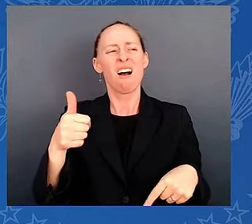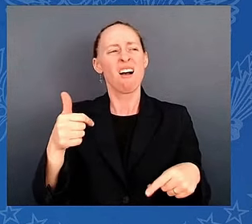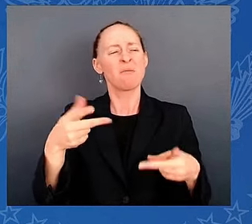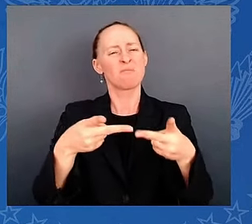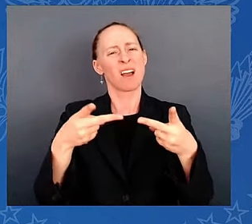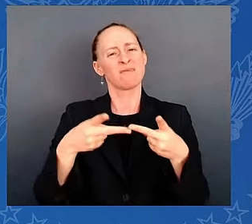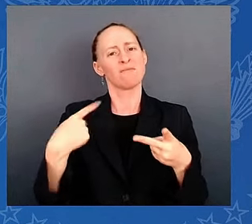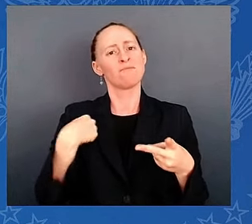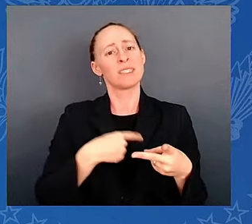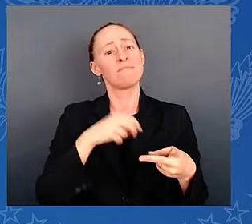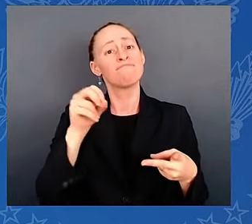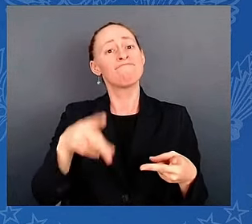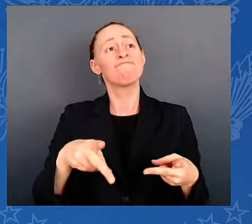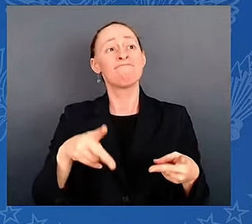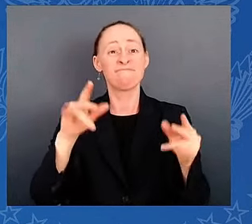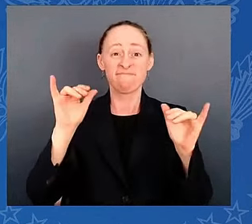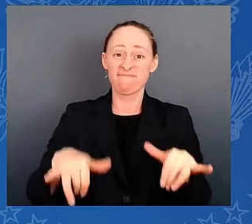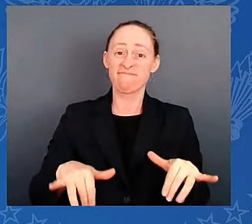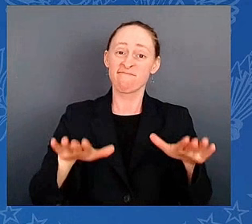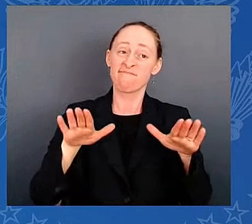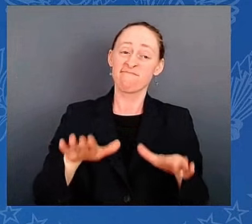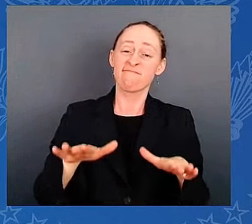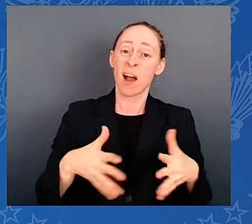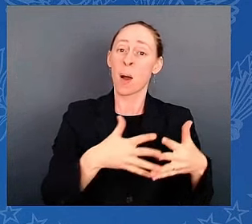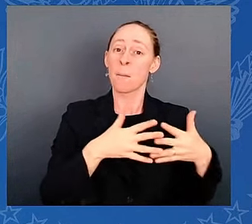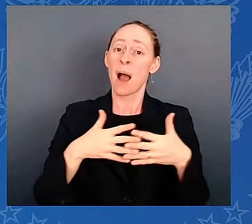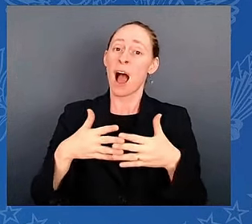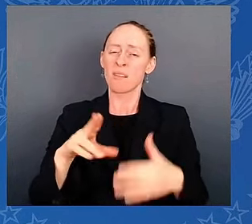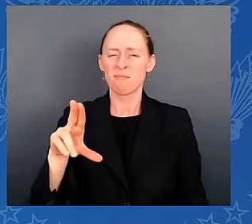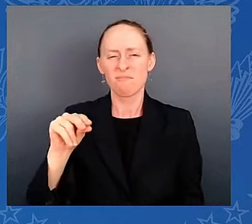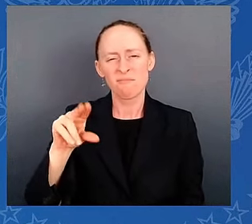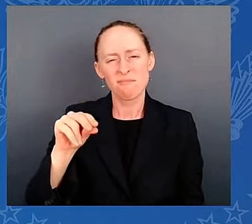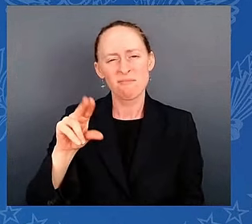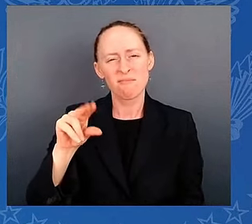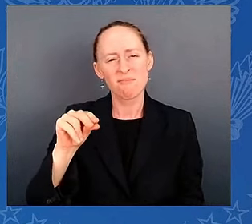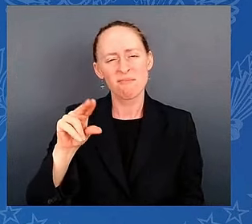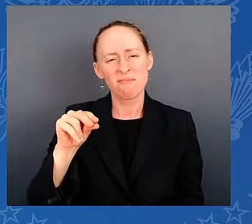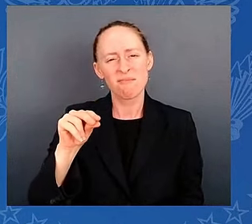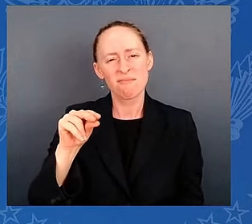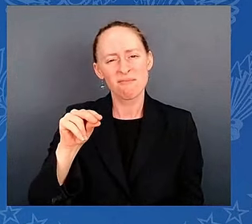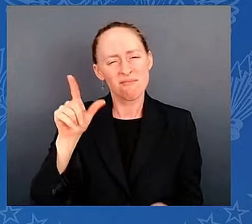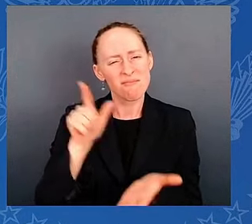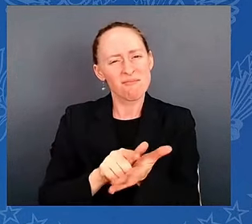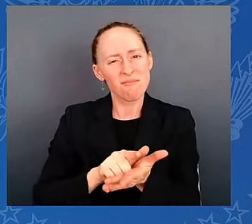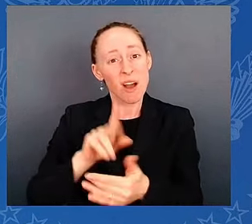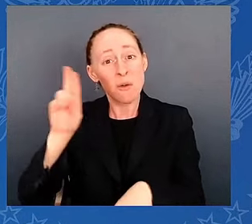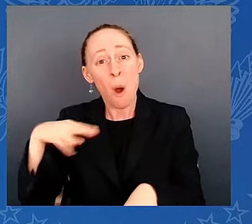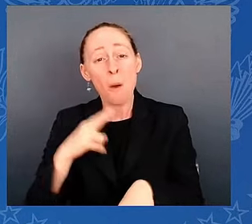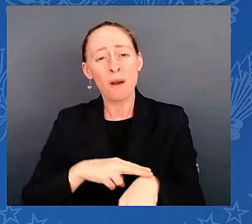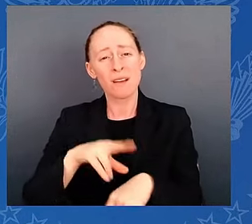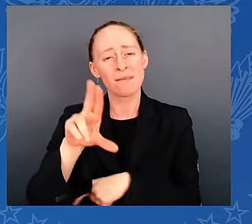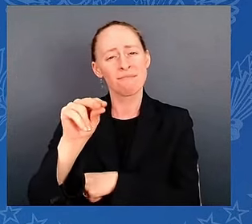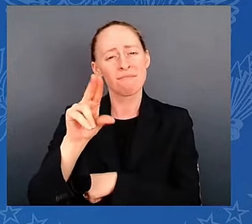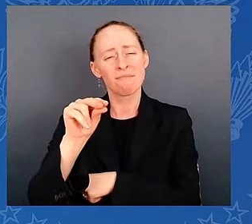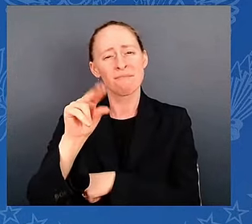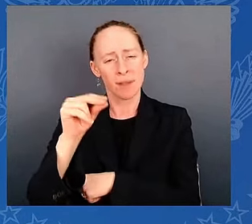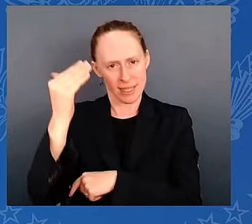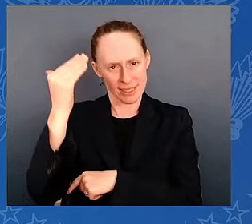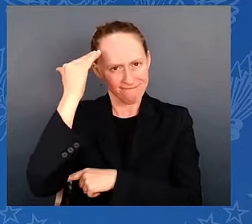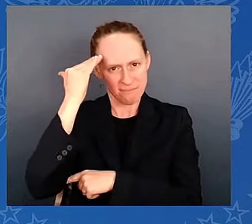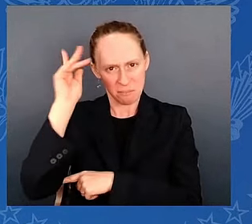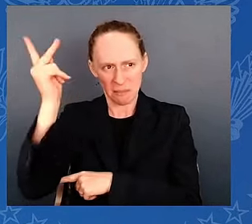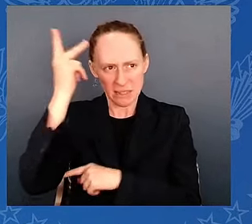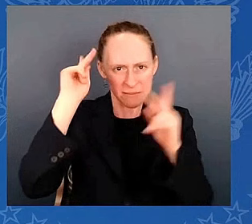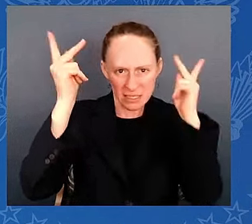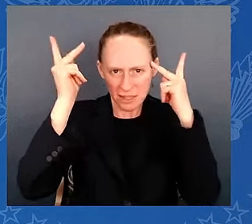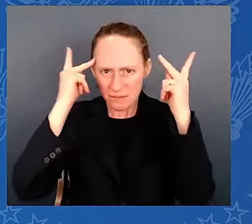You know, the political record in this country has gotten very heated. It's time to cool it down. We all have a responsibility to do